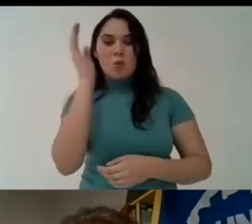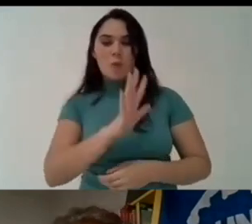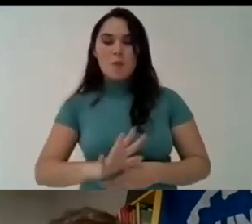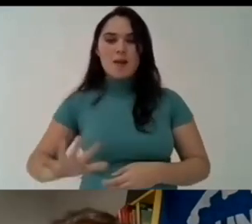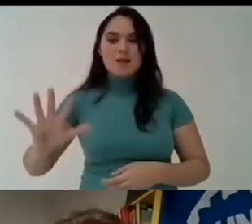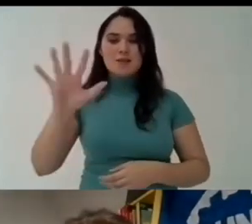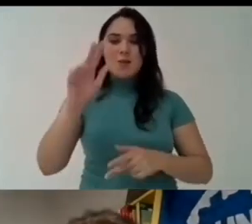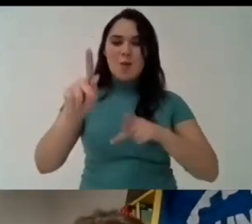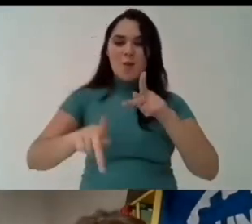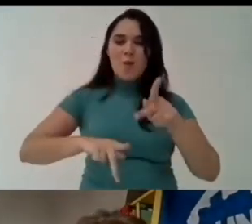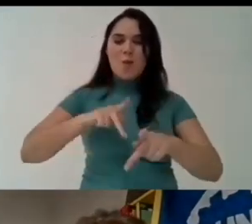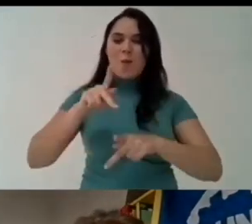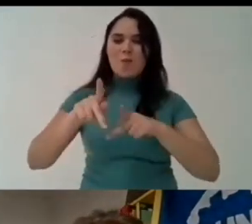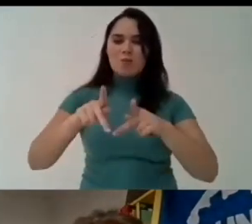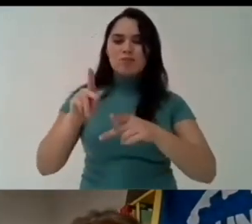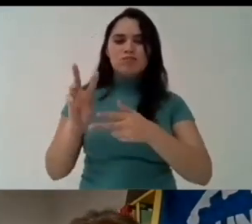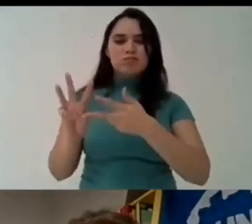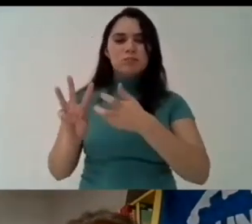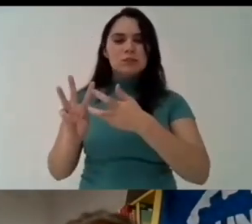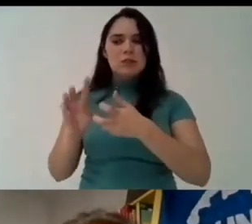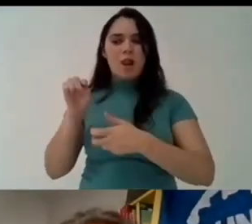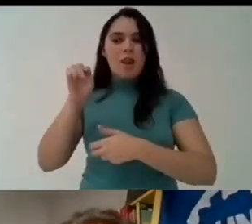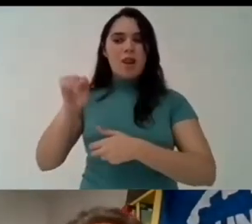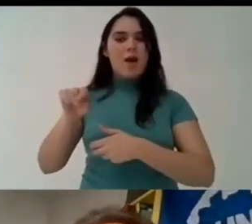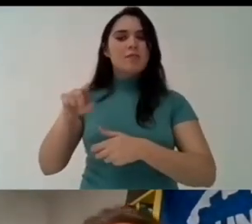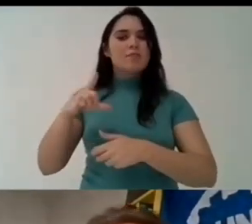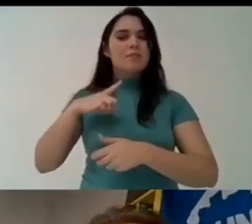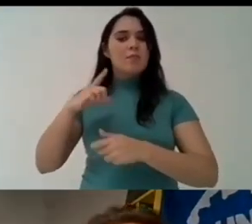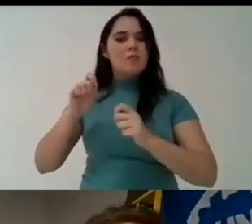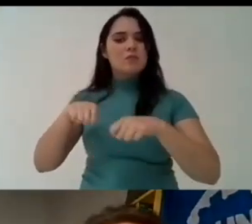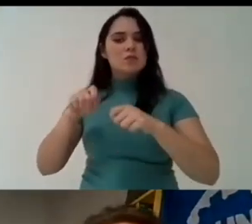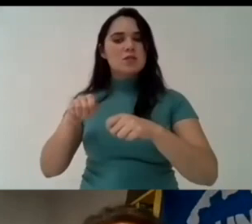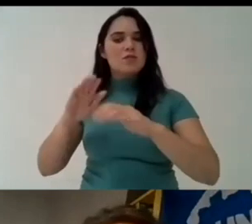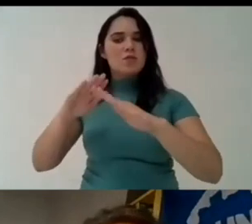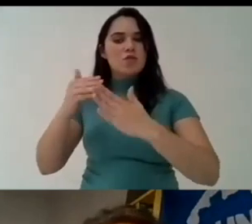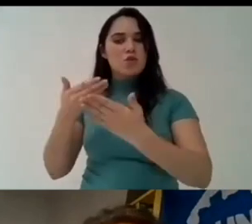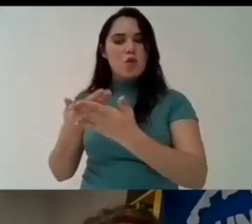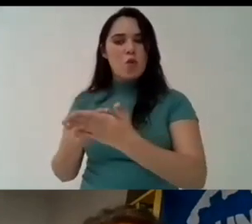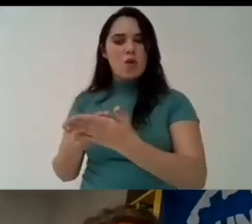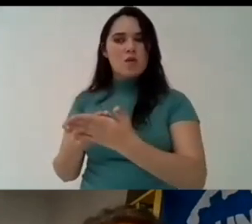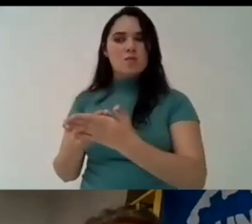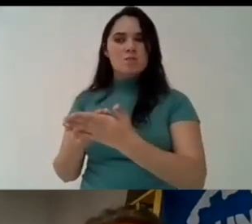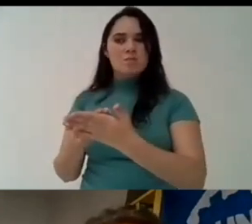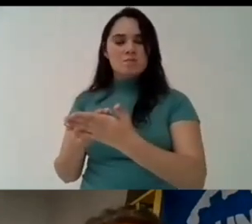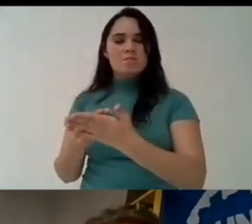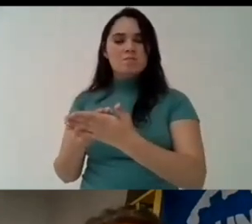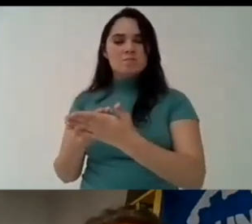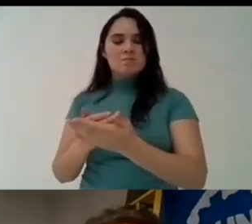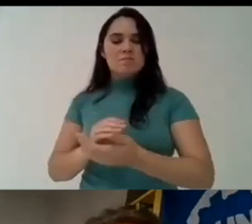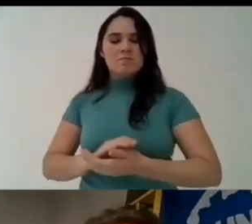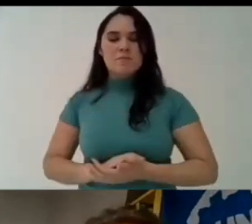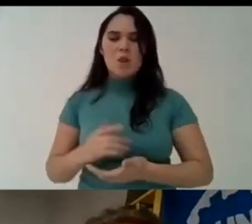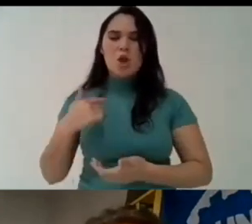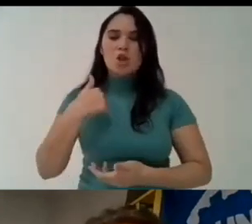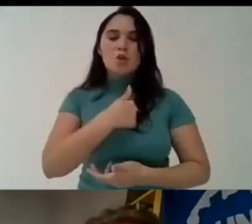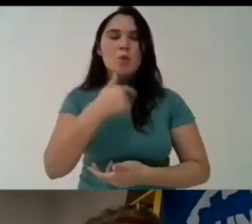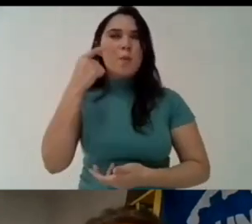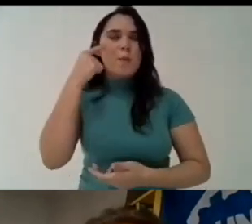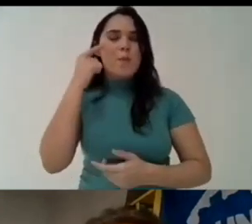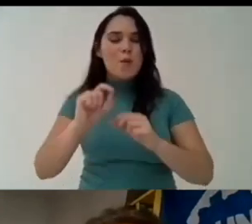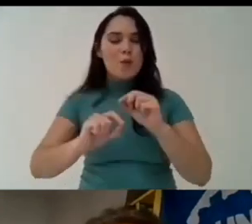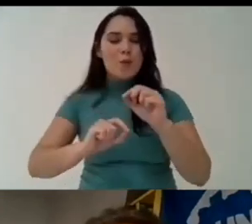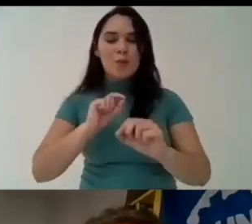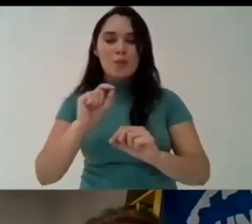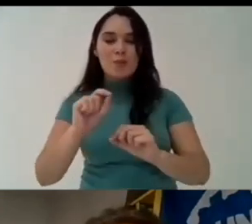on the indigenous people and the brazilian indigenous people started to have schools in their own territories